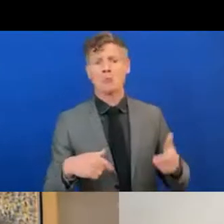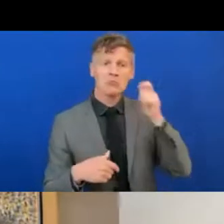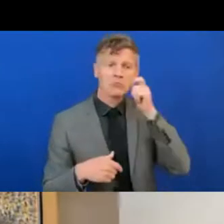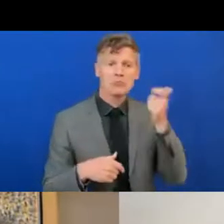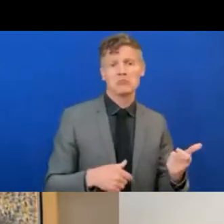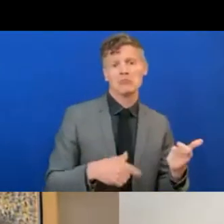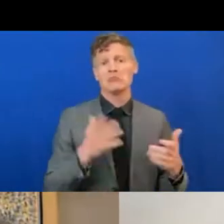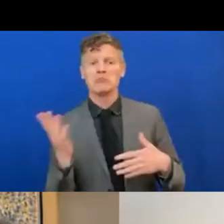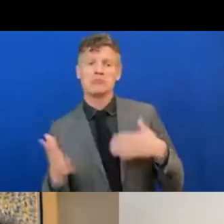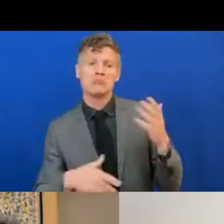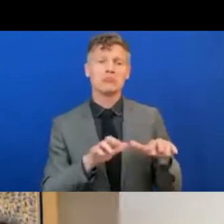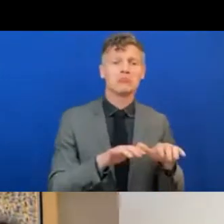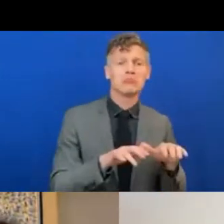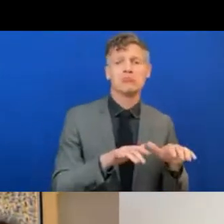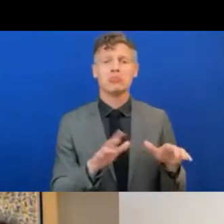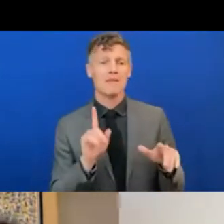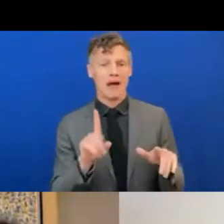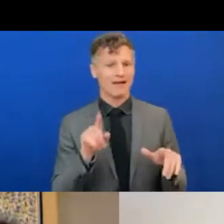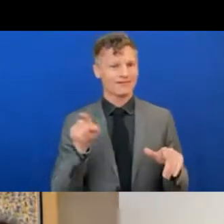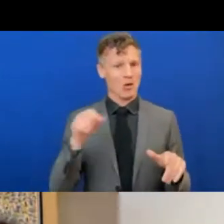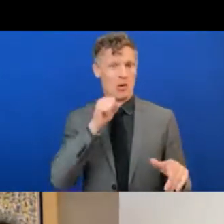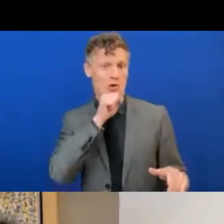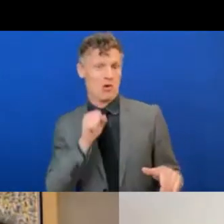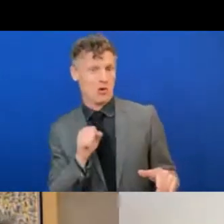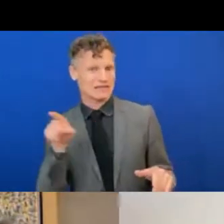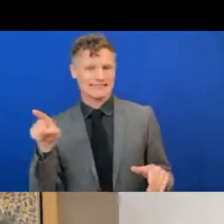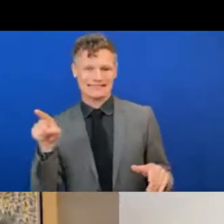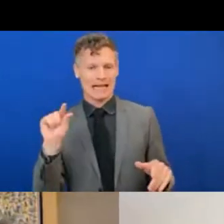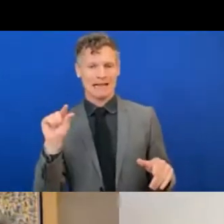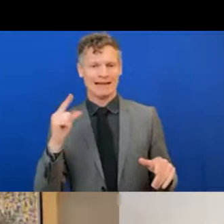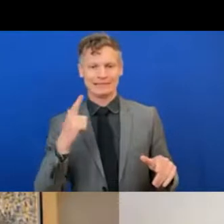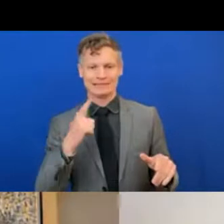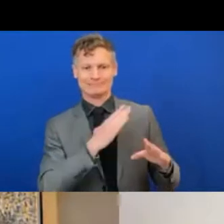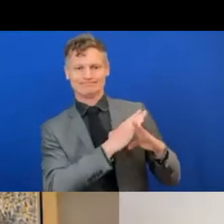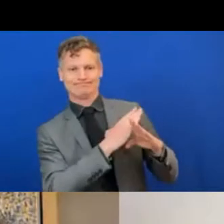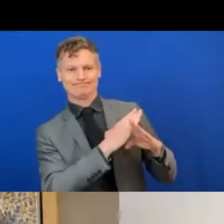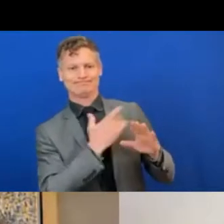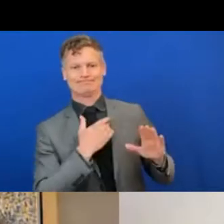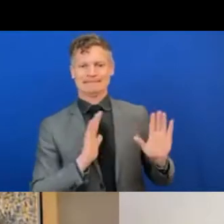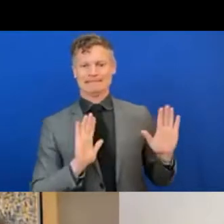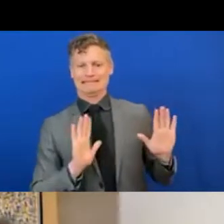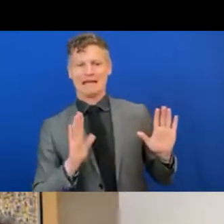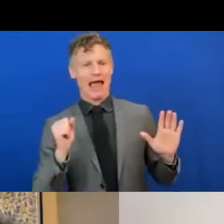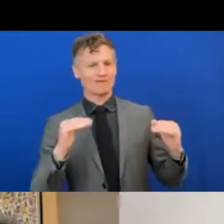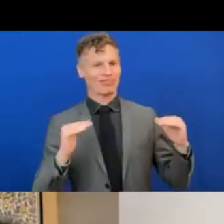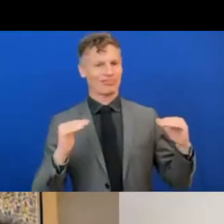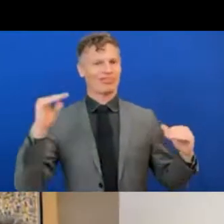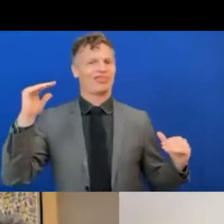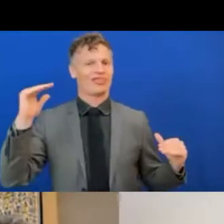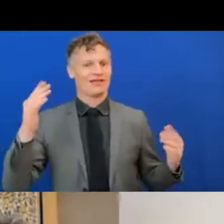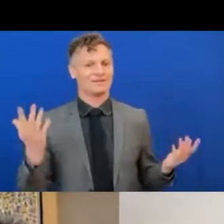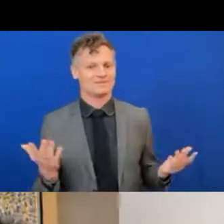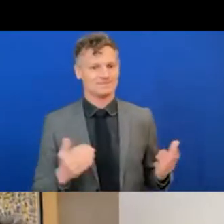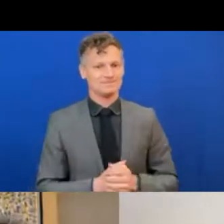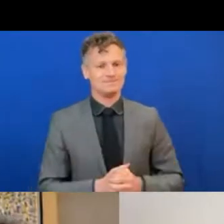and younger adults, and the division is usually specific to new technology. ICT are a catalyst for economic and